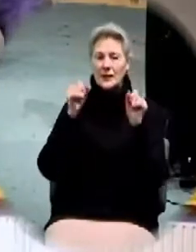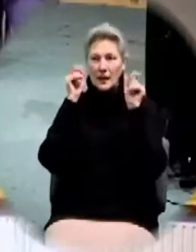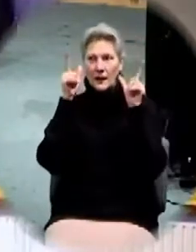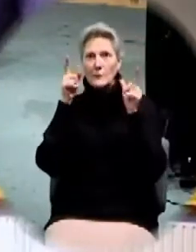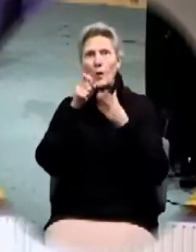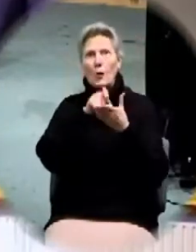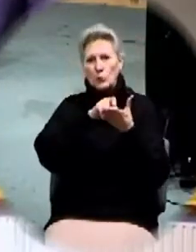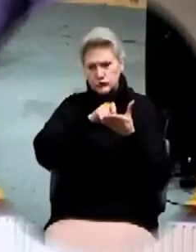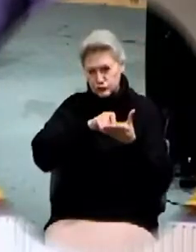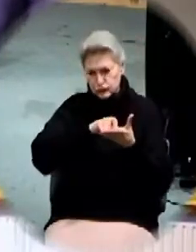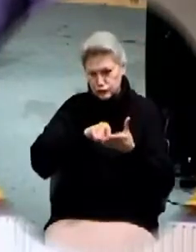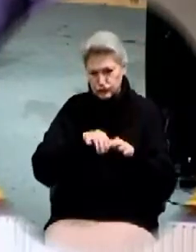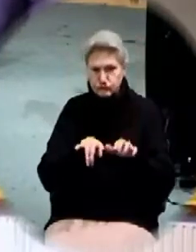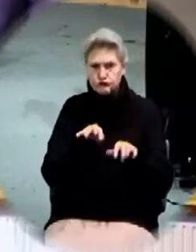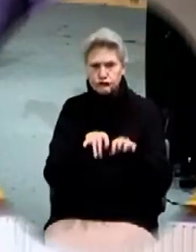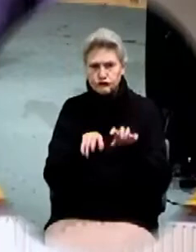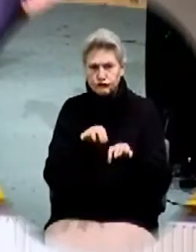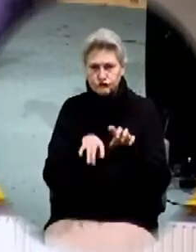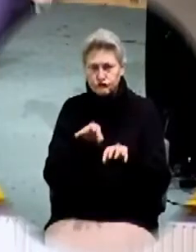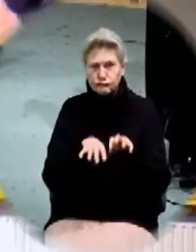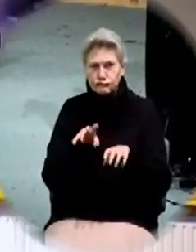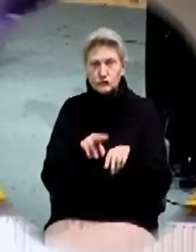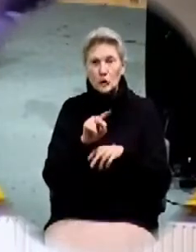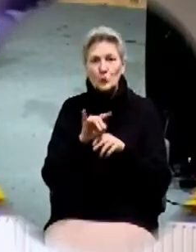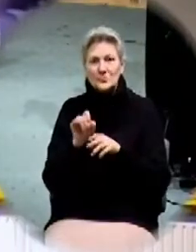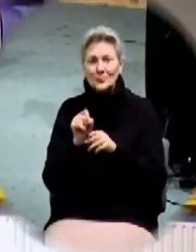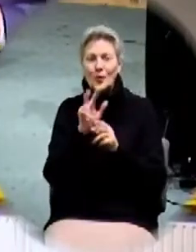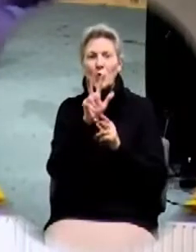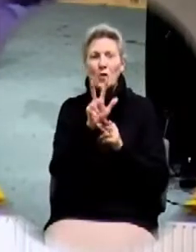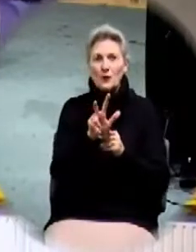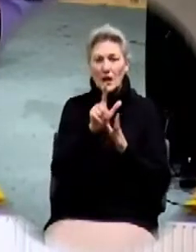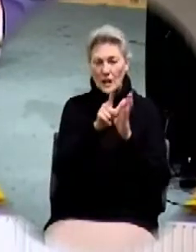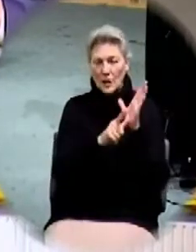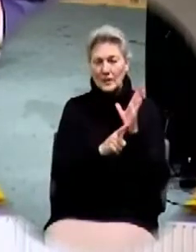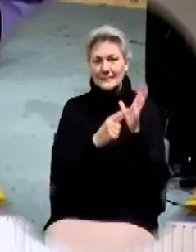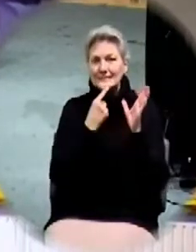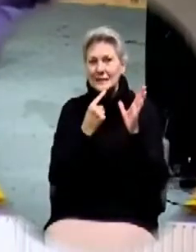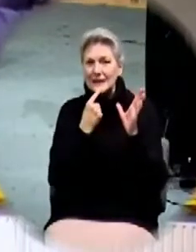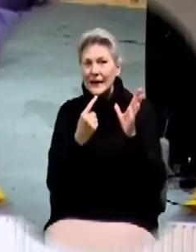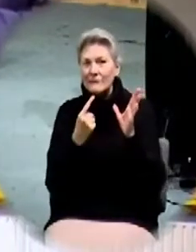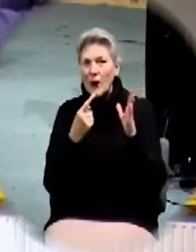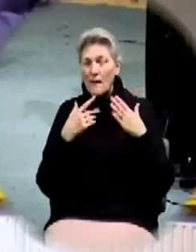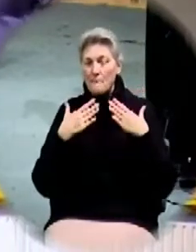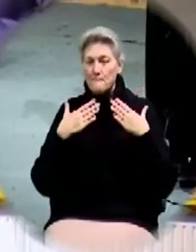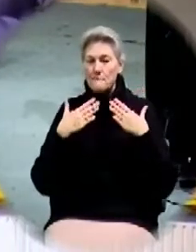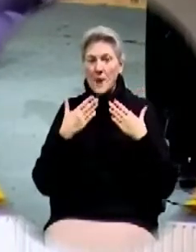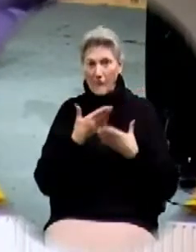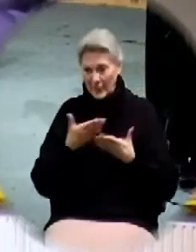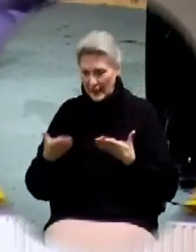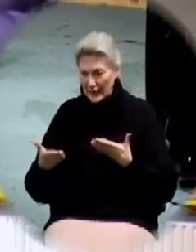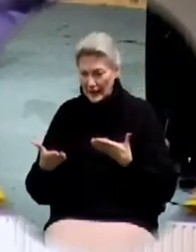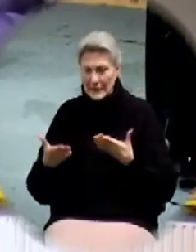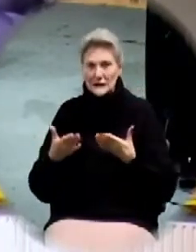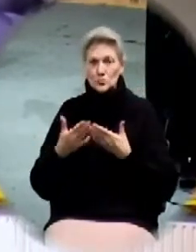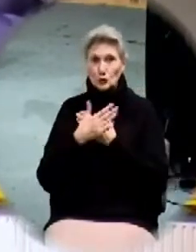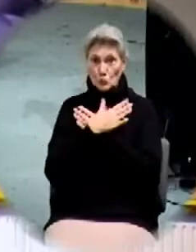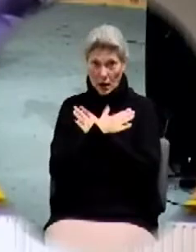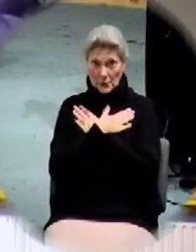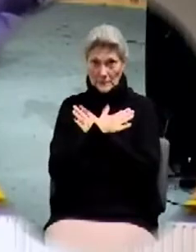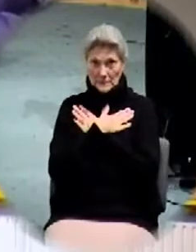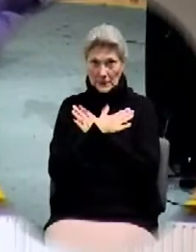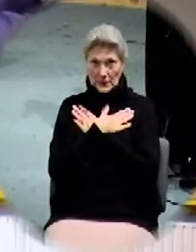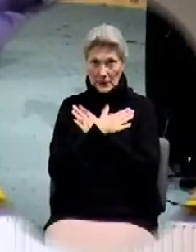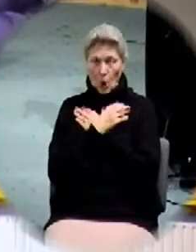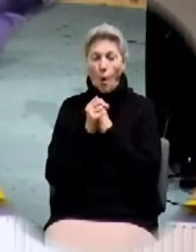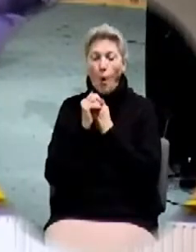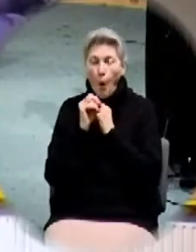started jotting some notes. So these three laws state that if a body is at rest or moving at